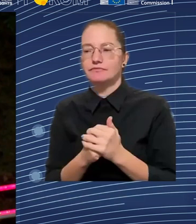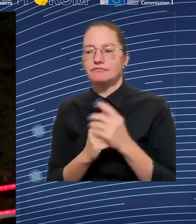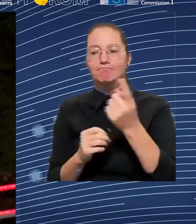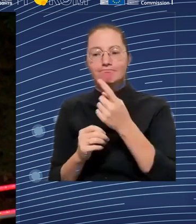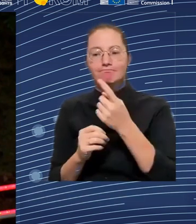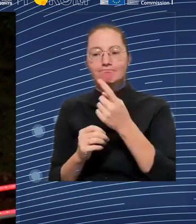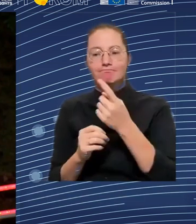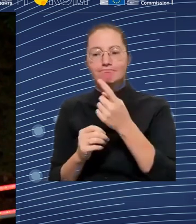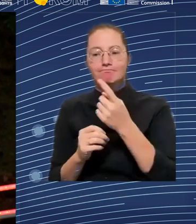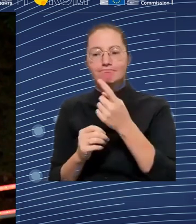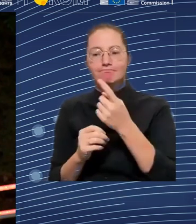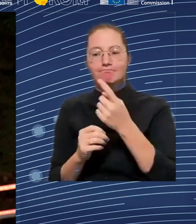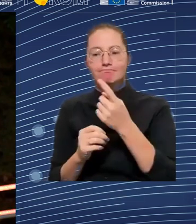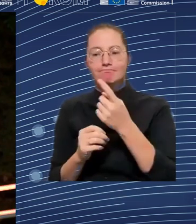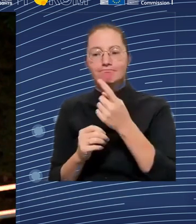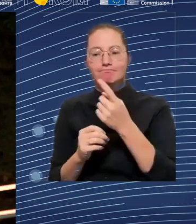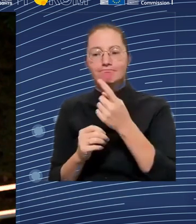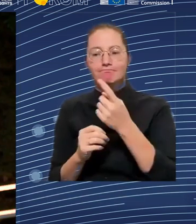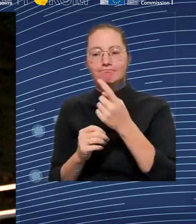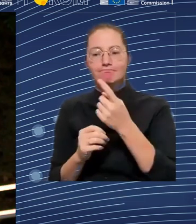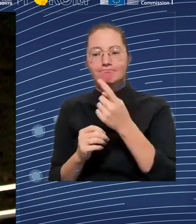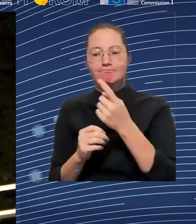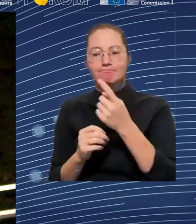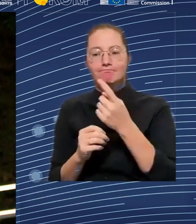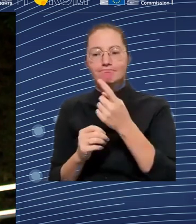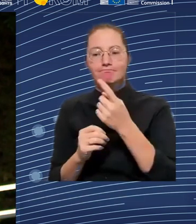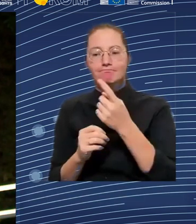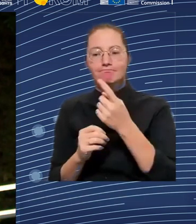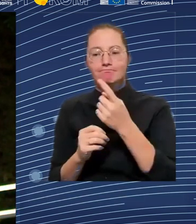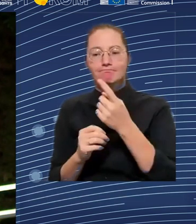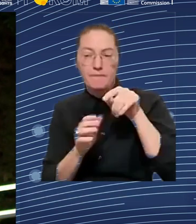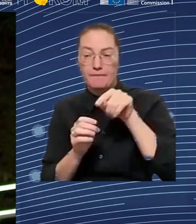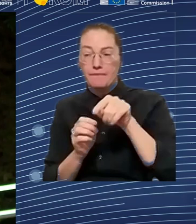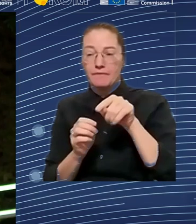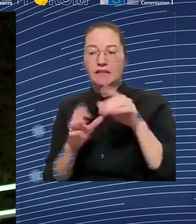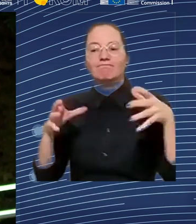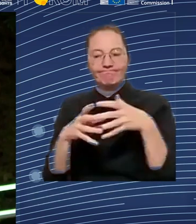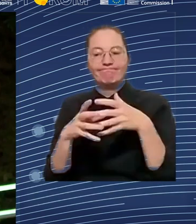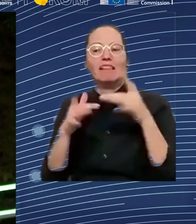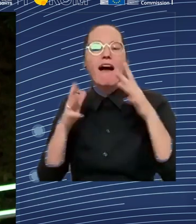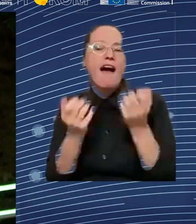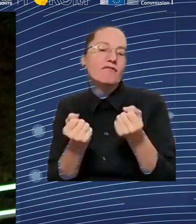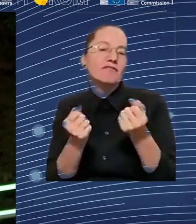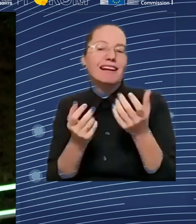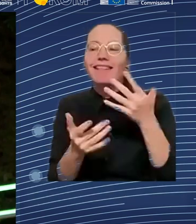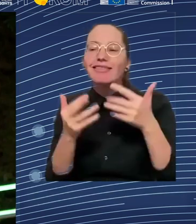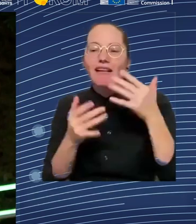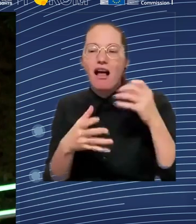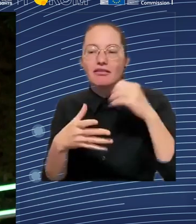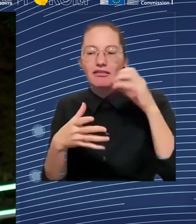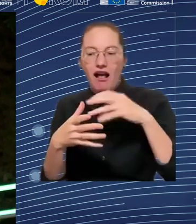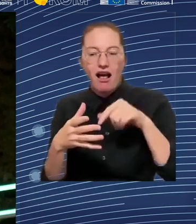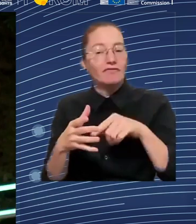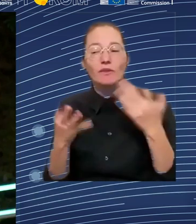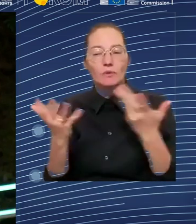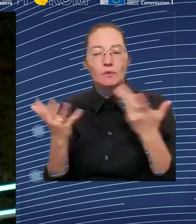at the low level, we see shortages, but that is very much linked, as Sarah said, to poor working conditions